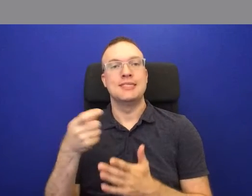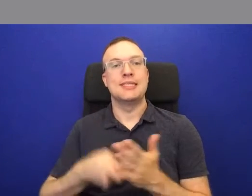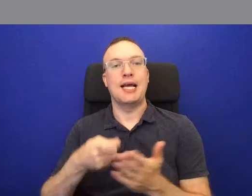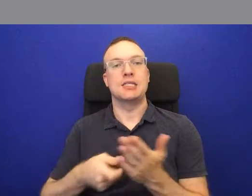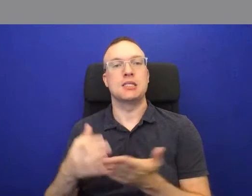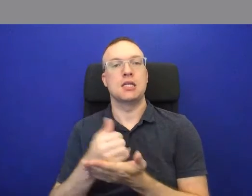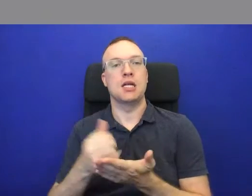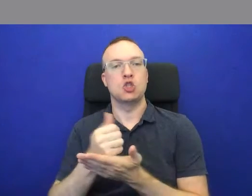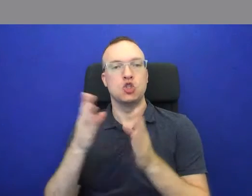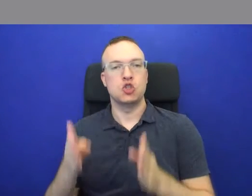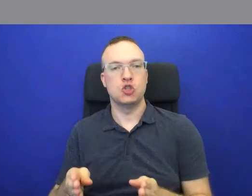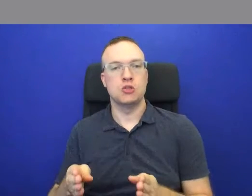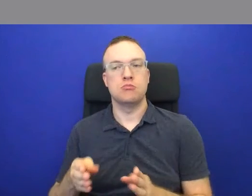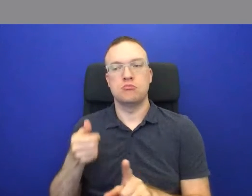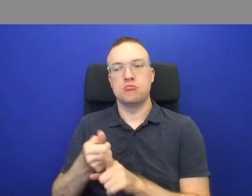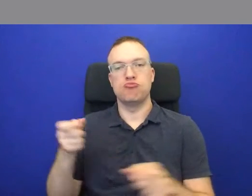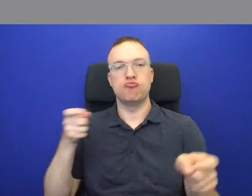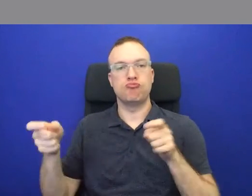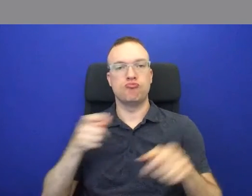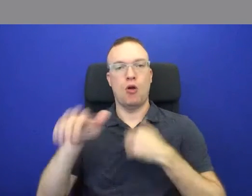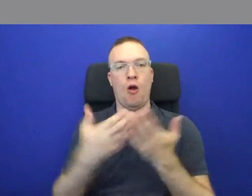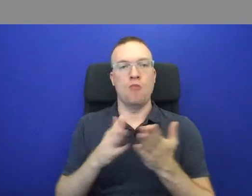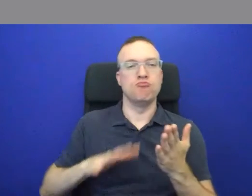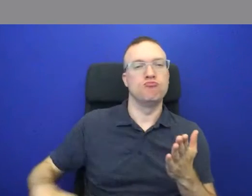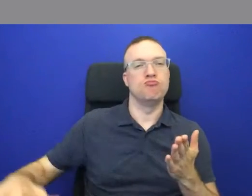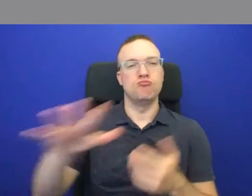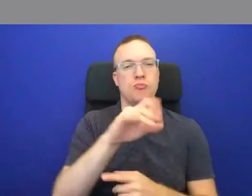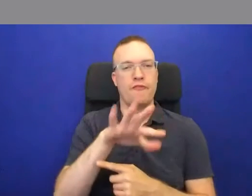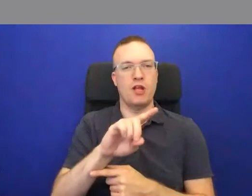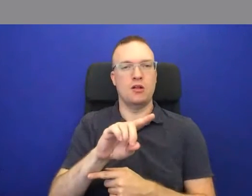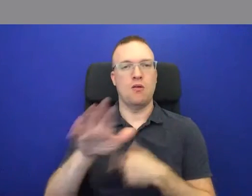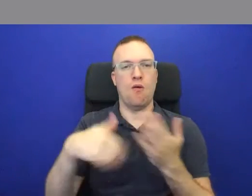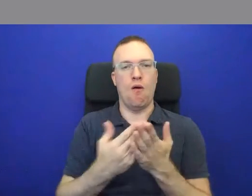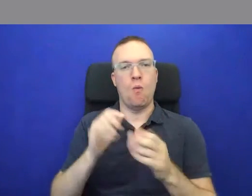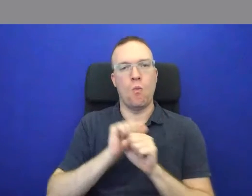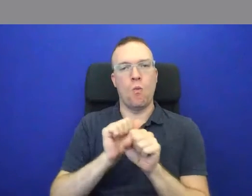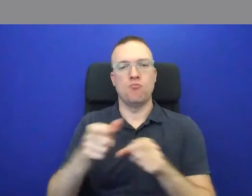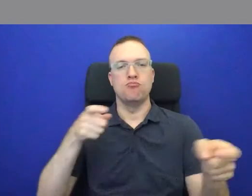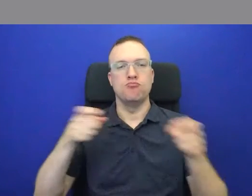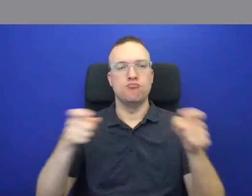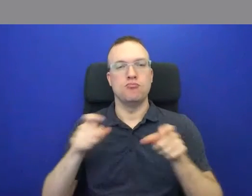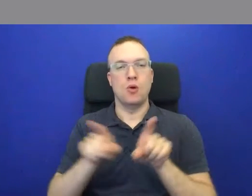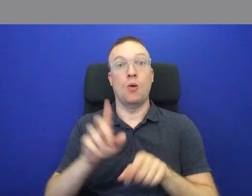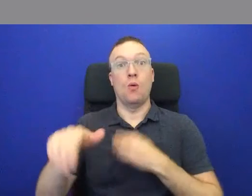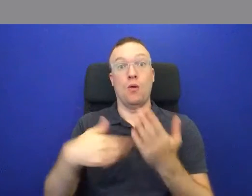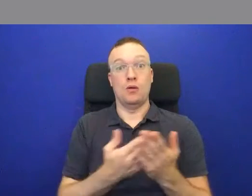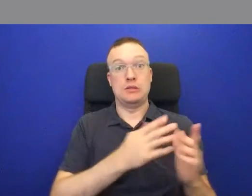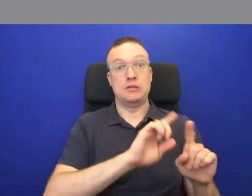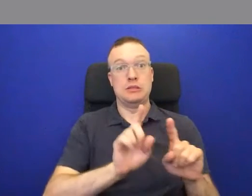and the farmer manages all of the fields and all of the labor and all of the